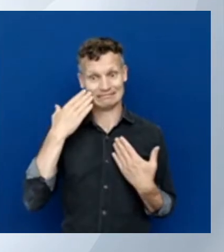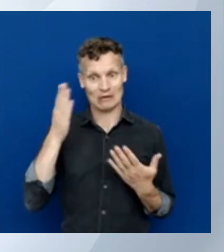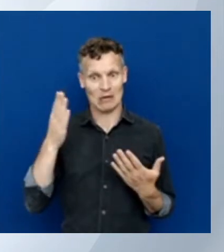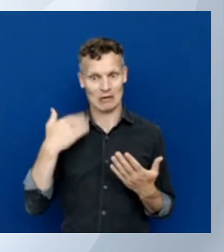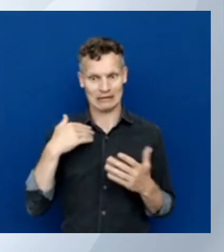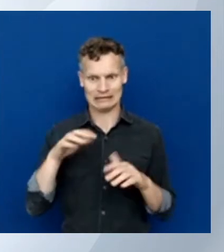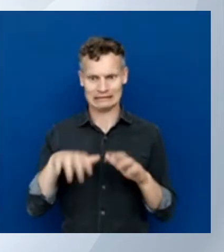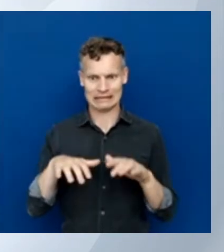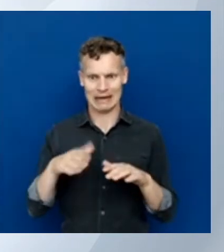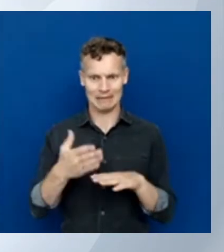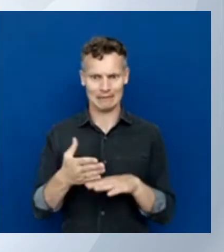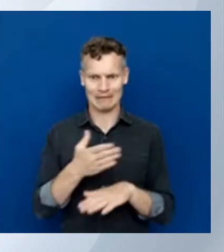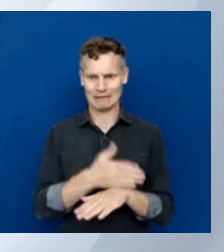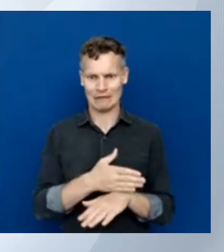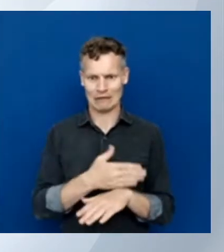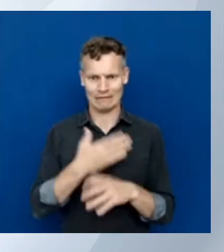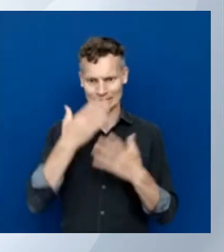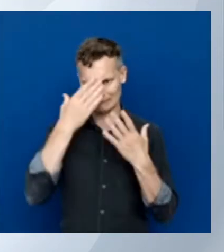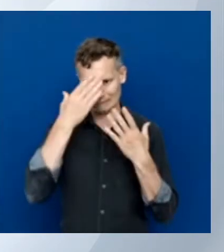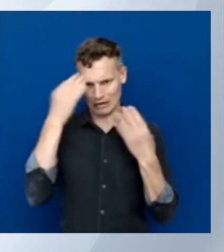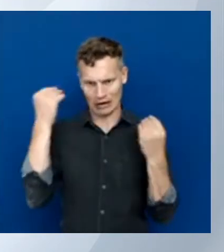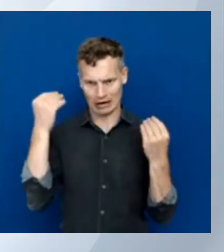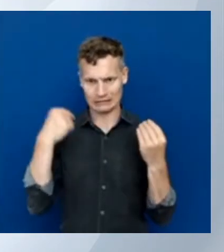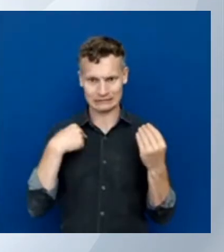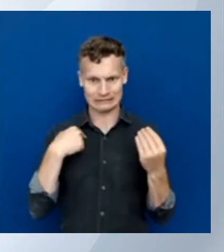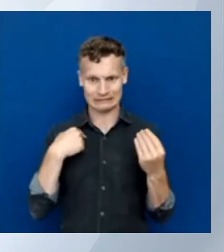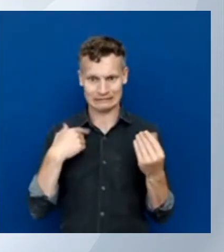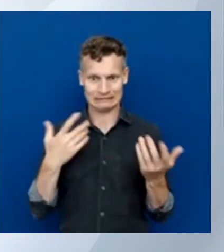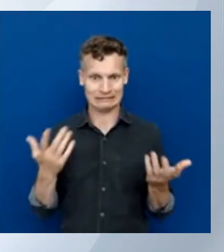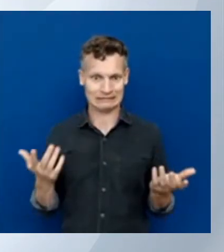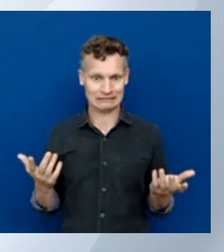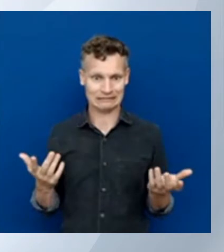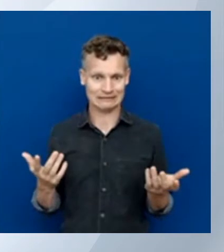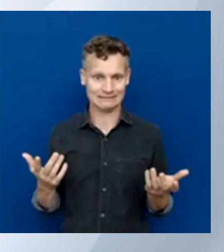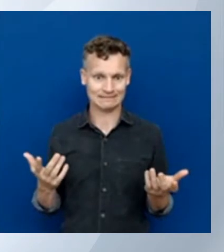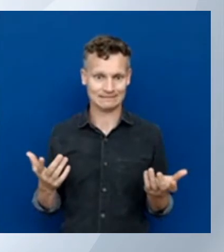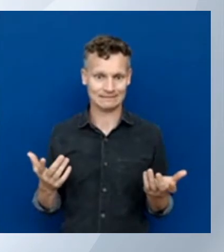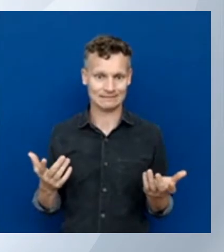I'm going to take a guess that this resource group and this storage account name is available.